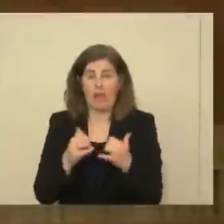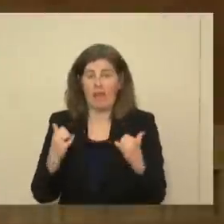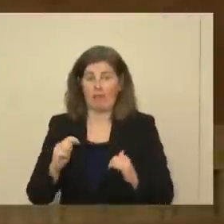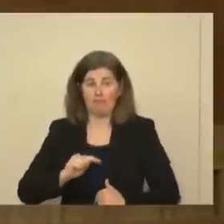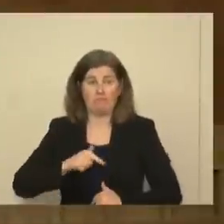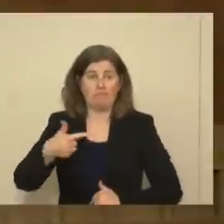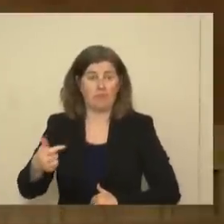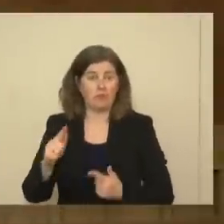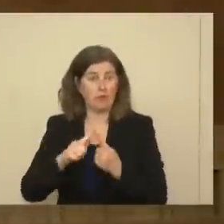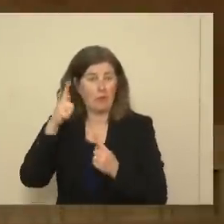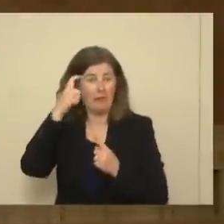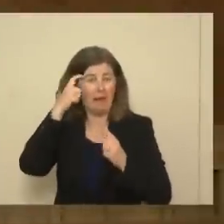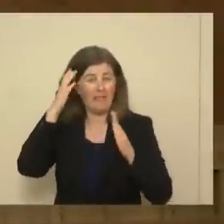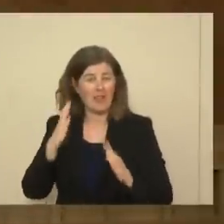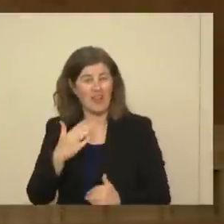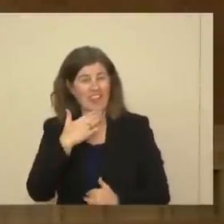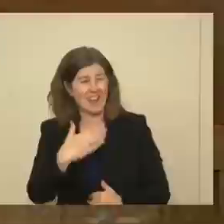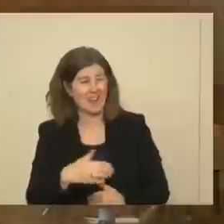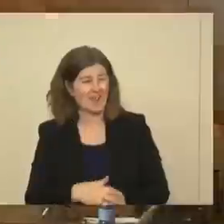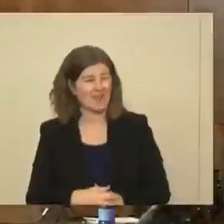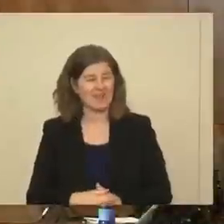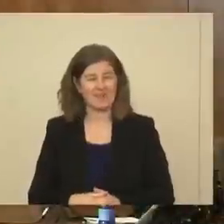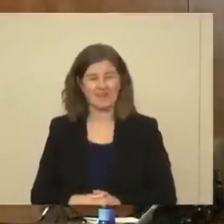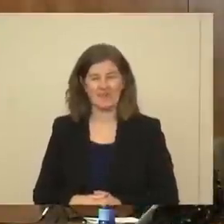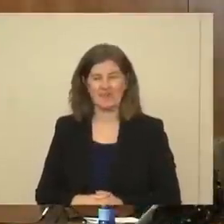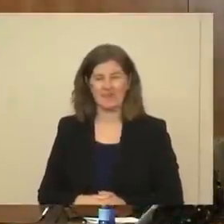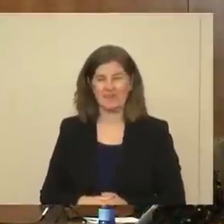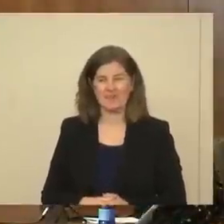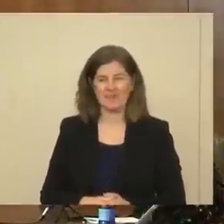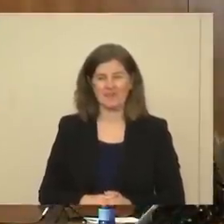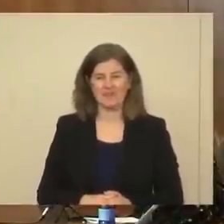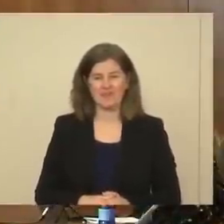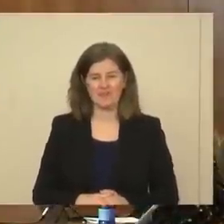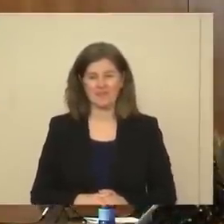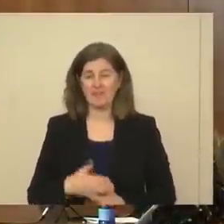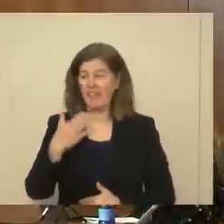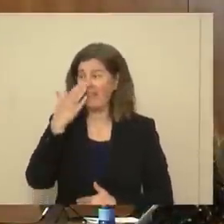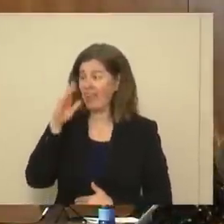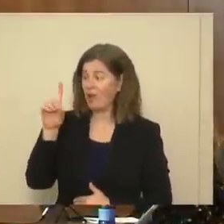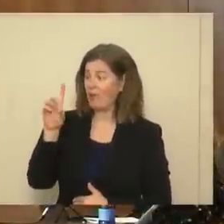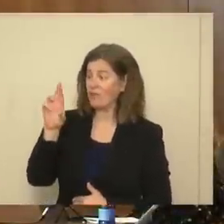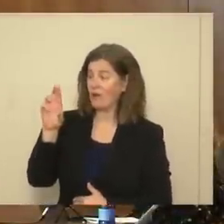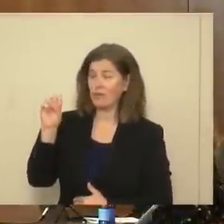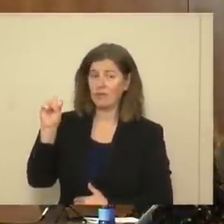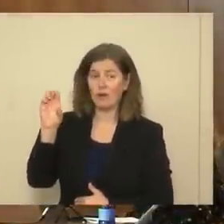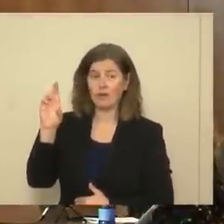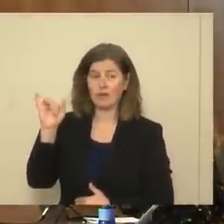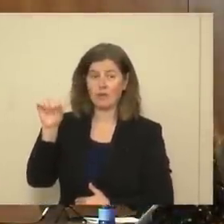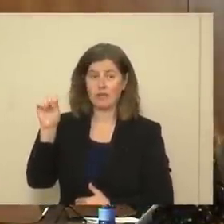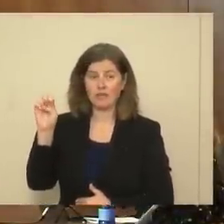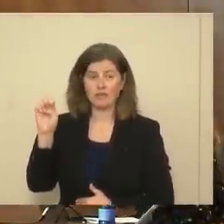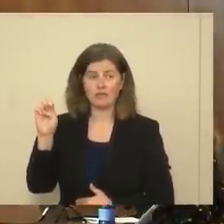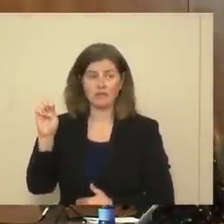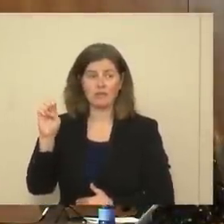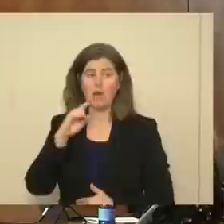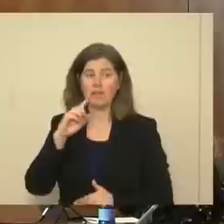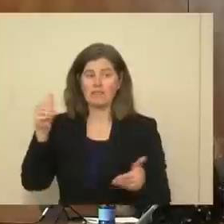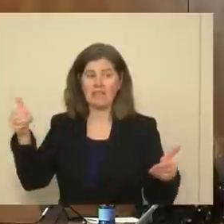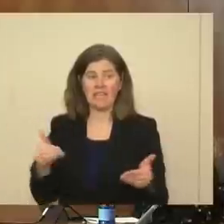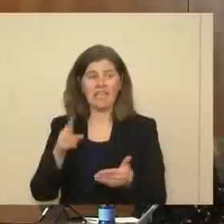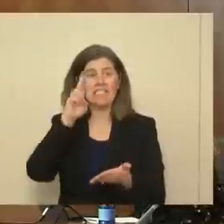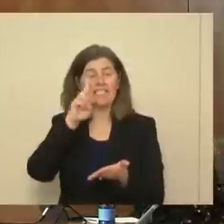turn it back to our governor. Thank you. Great. Thank you, Dr. Scraise. And so I'm going to reintroduce